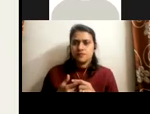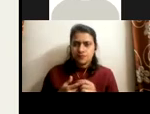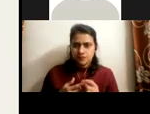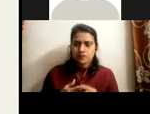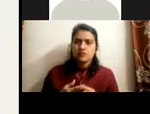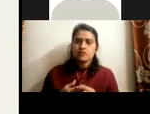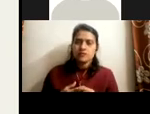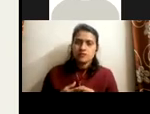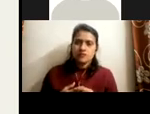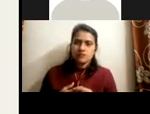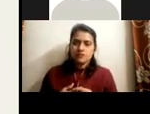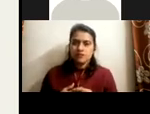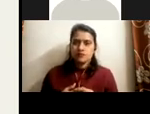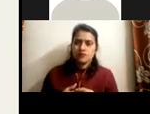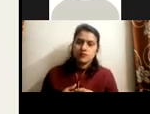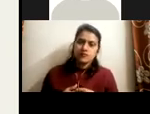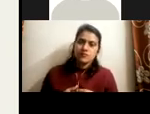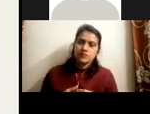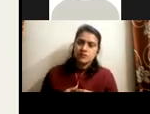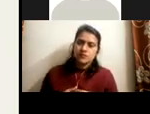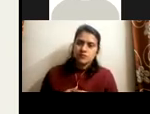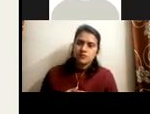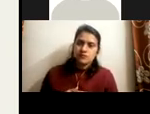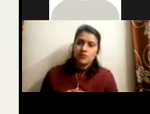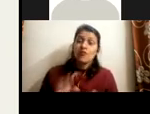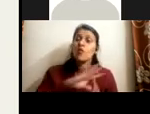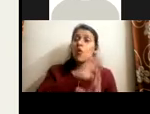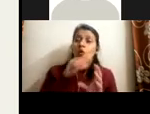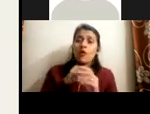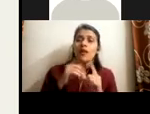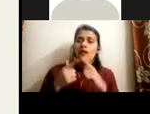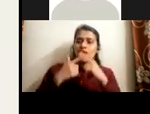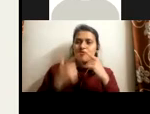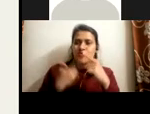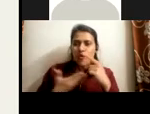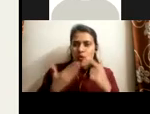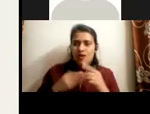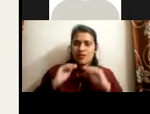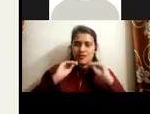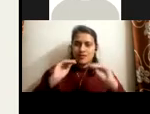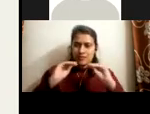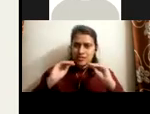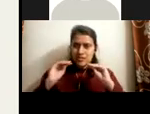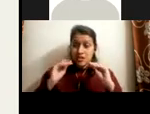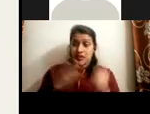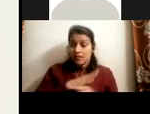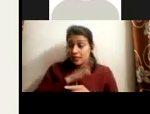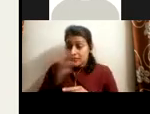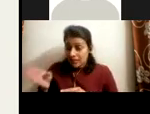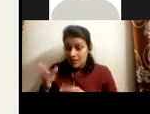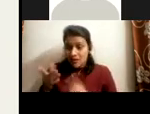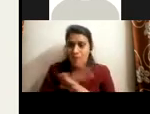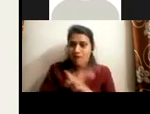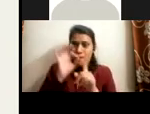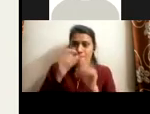going to, they are all going to be getting this kind of a theoretical training, and they're going to get some pre-training from us after